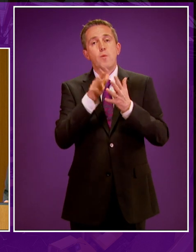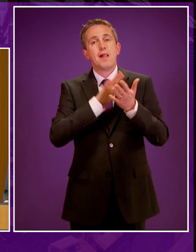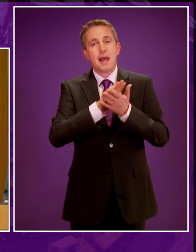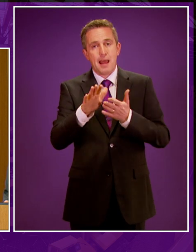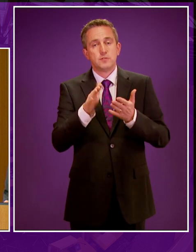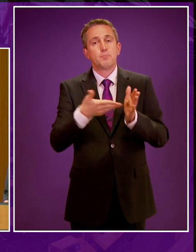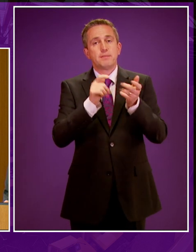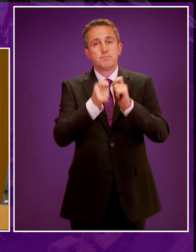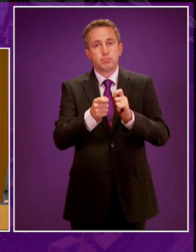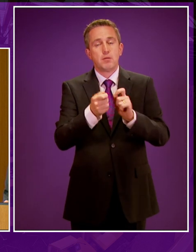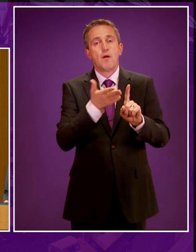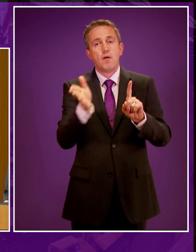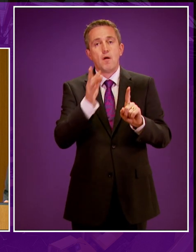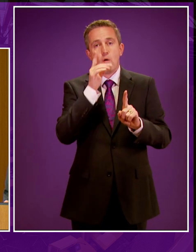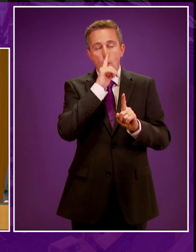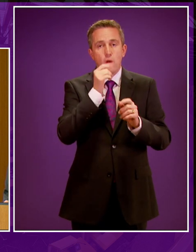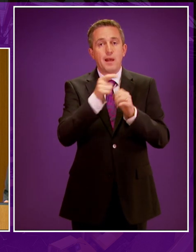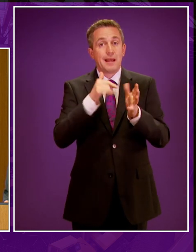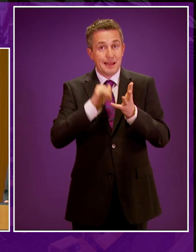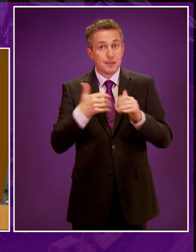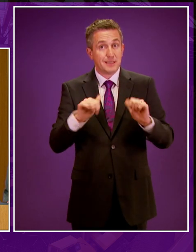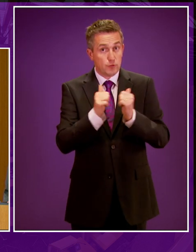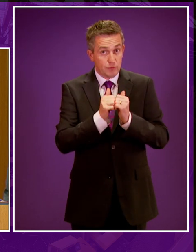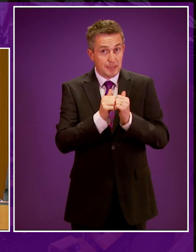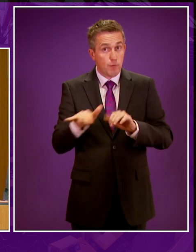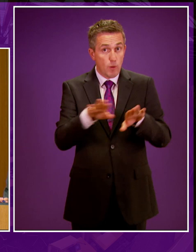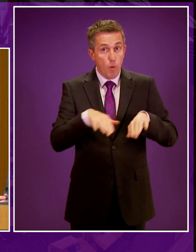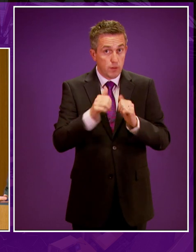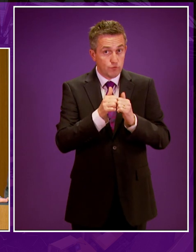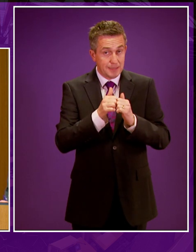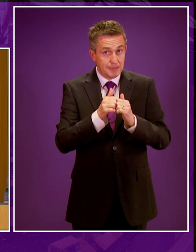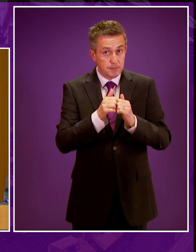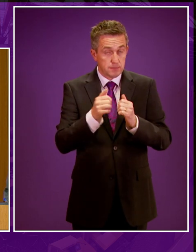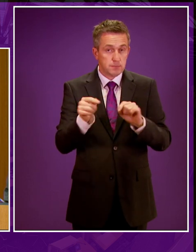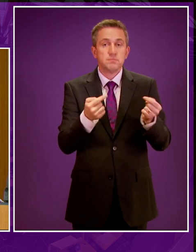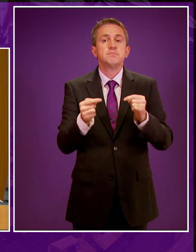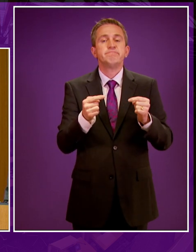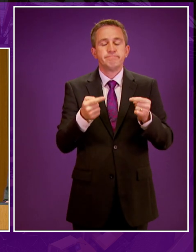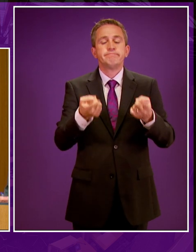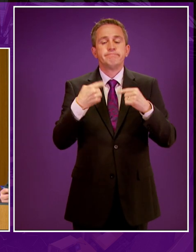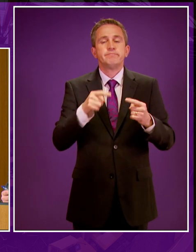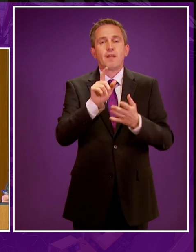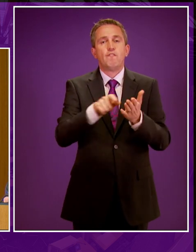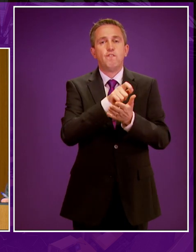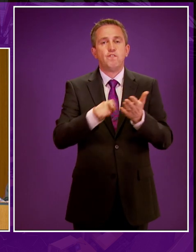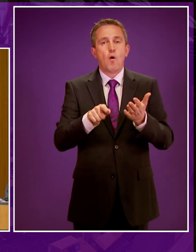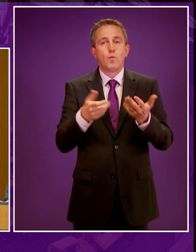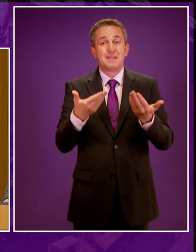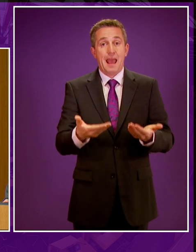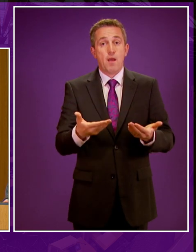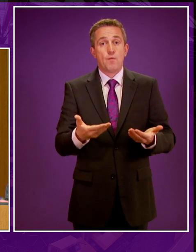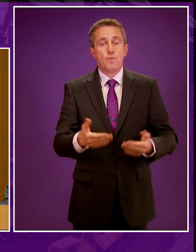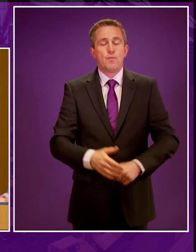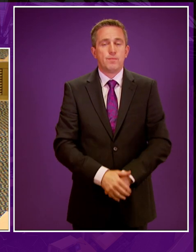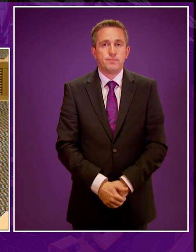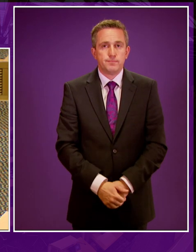amended, on unconventional oil and gas, be agreed. Are we all agreed? Yes. We're not agreed. We'll move to a vote. Members may cast